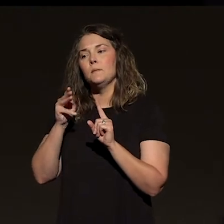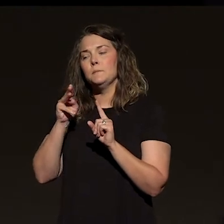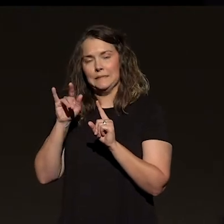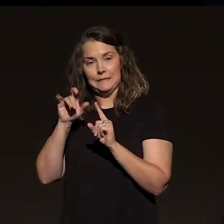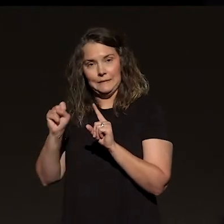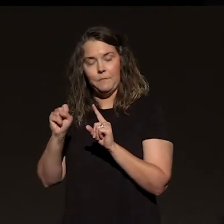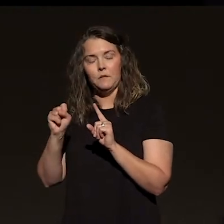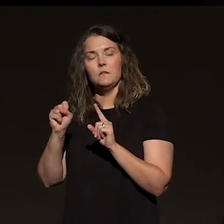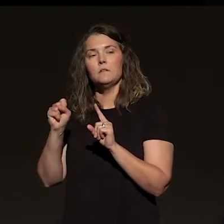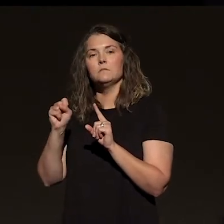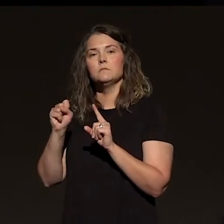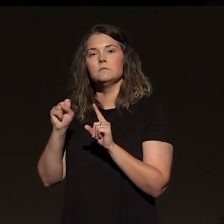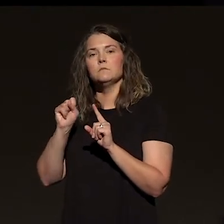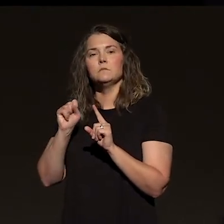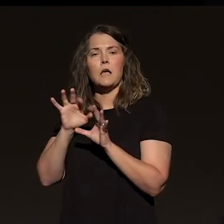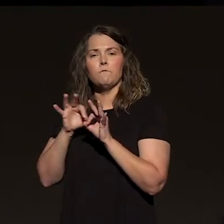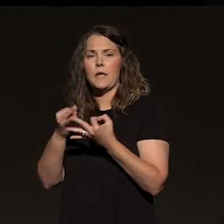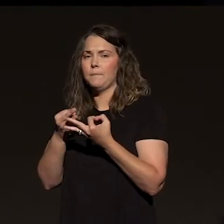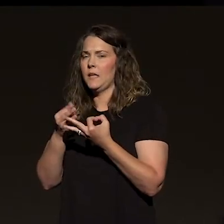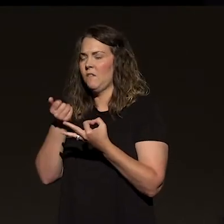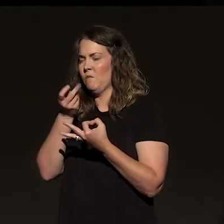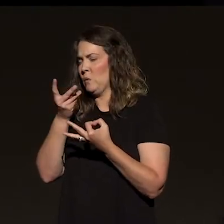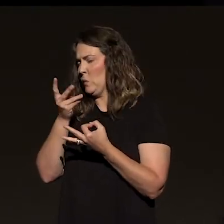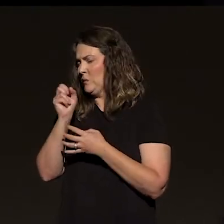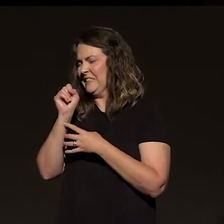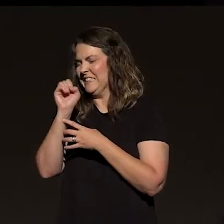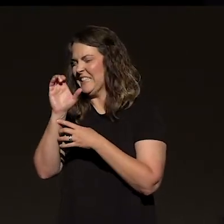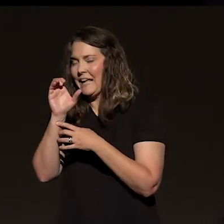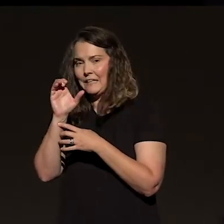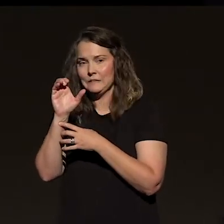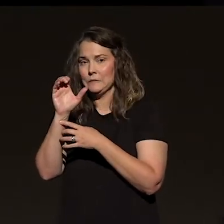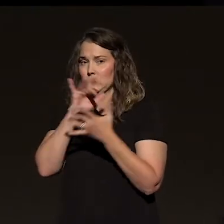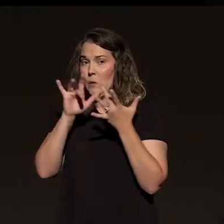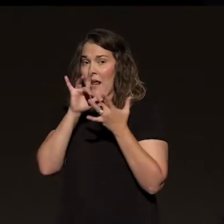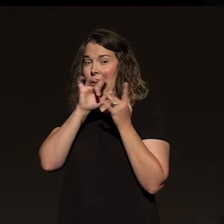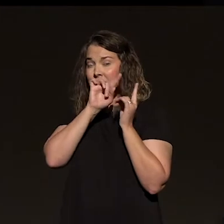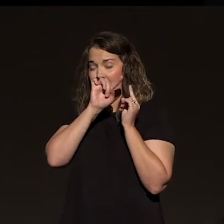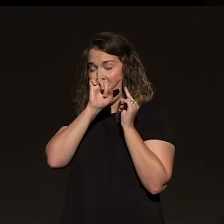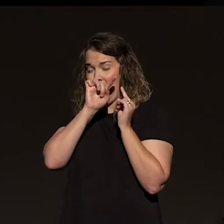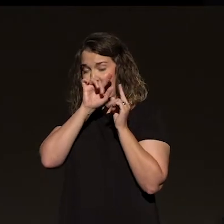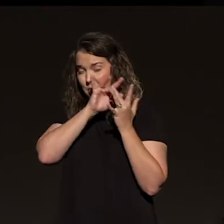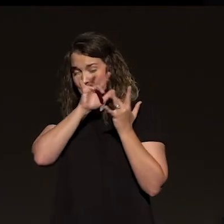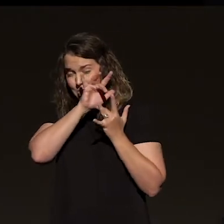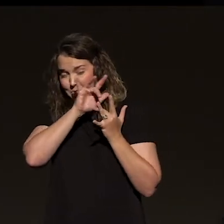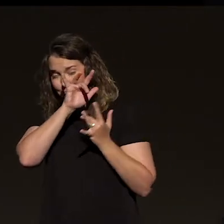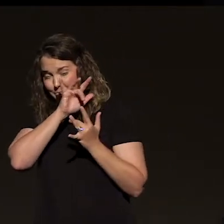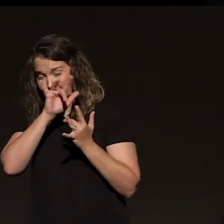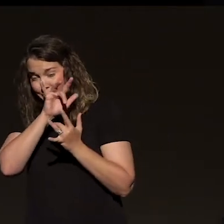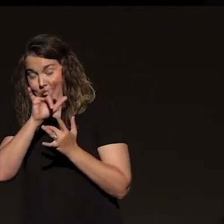family with just a few seconds to spare. Tornado is approaching. They ran into a storm shelter in their